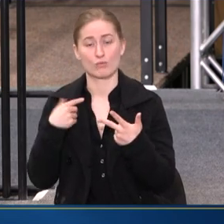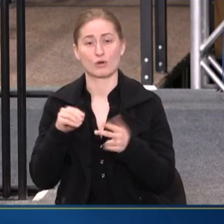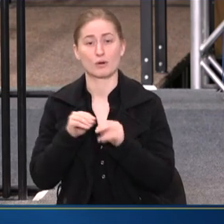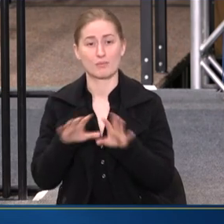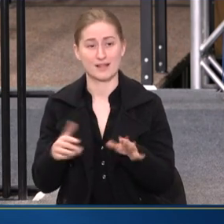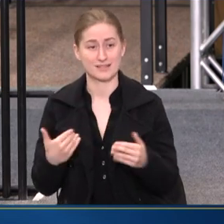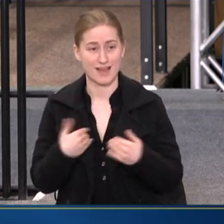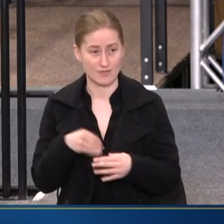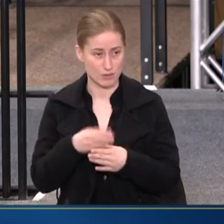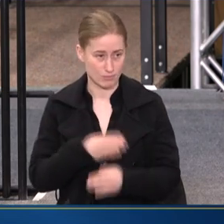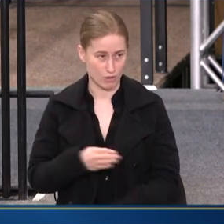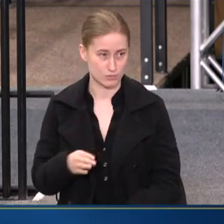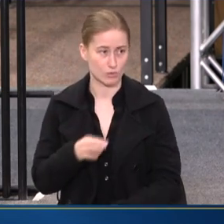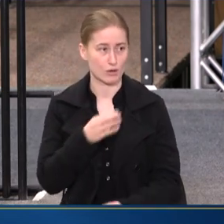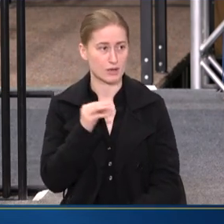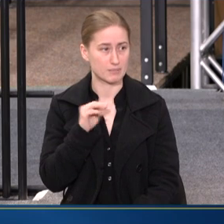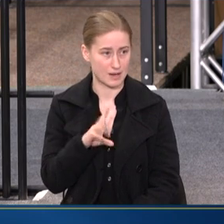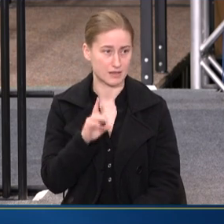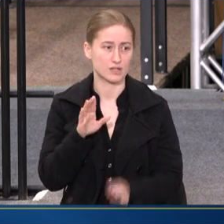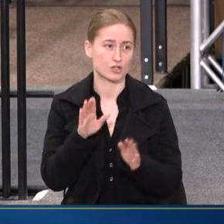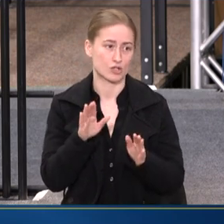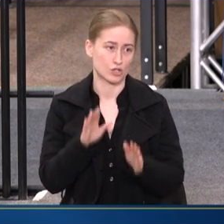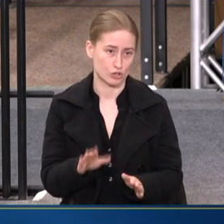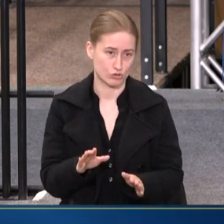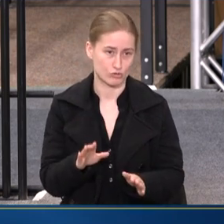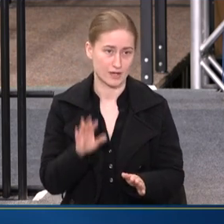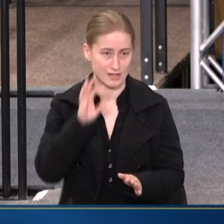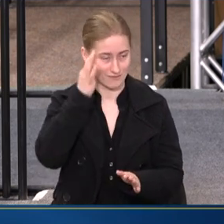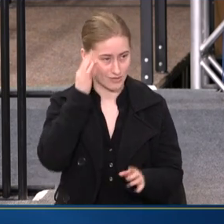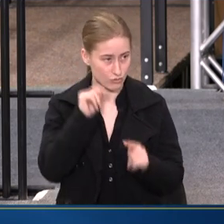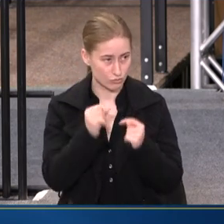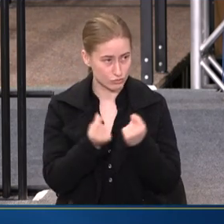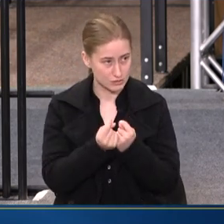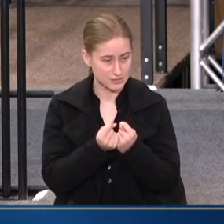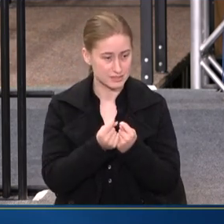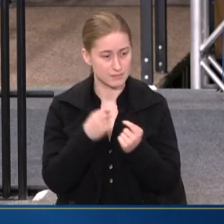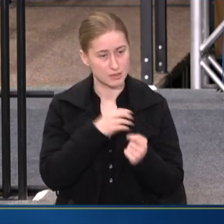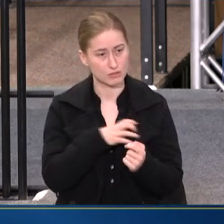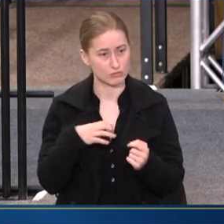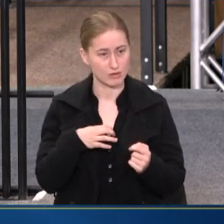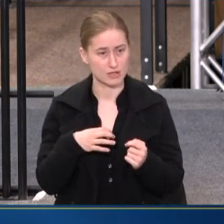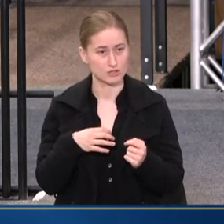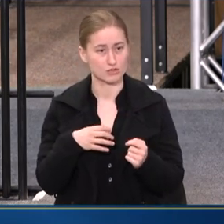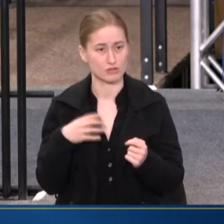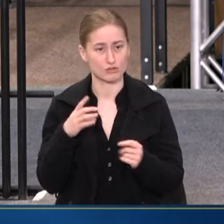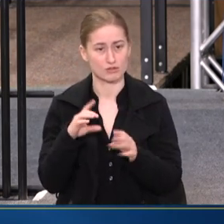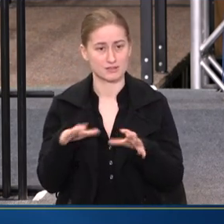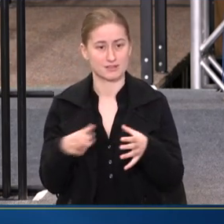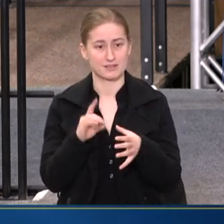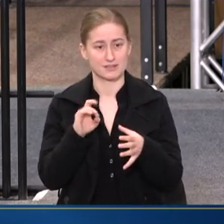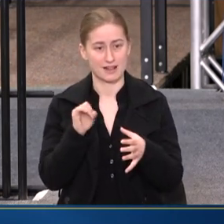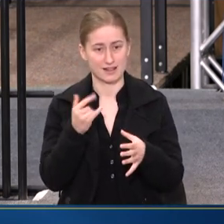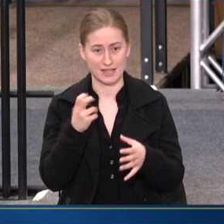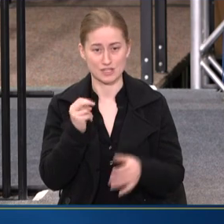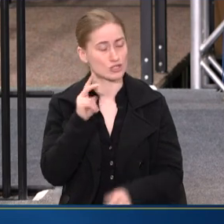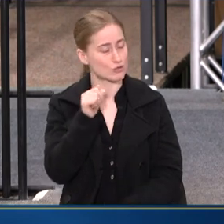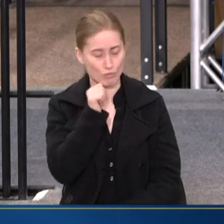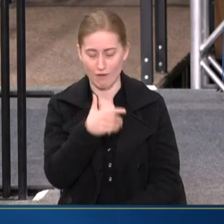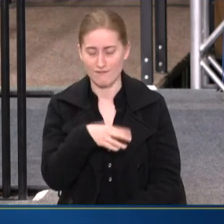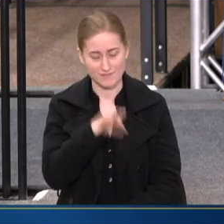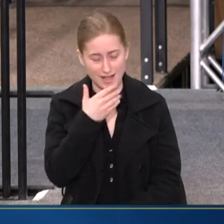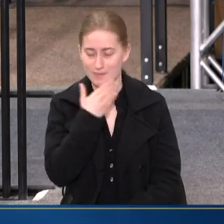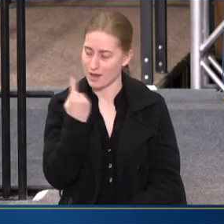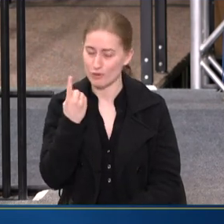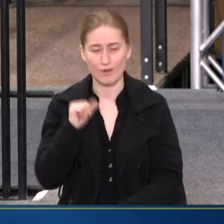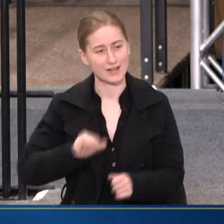have in Baltimore and in Maryland a great federal team in our congressional delegation. You won't find a better one anywhere in the country,